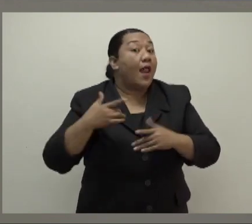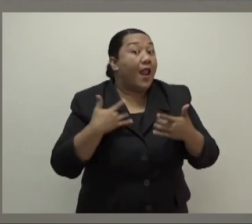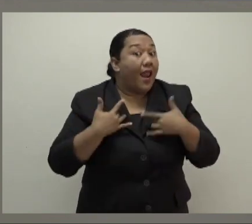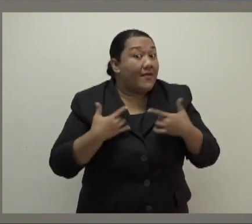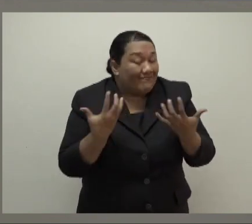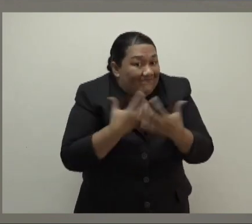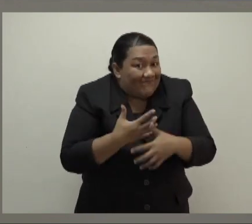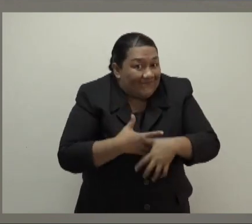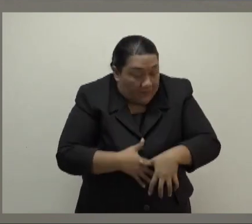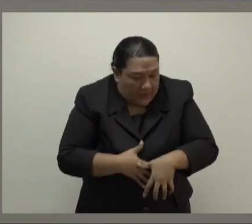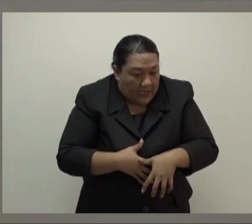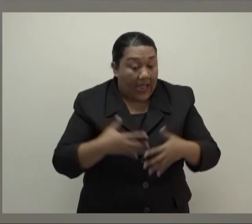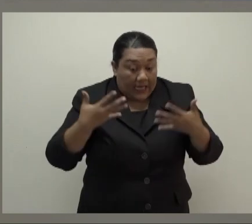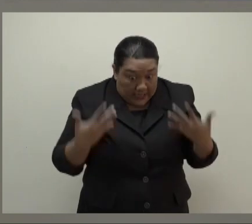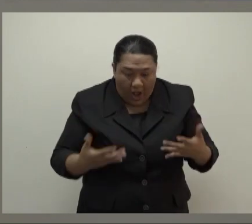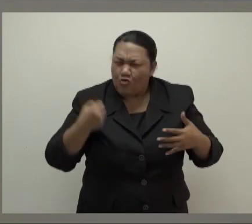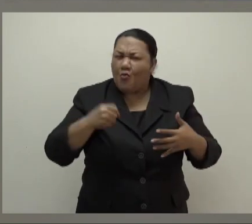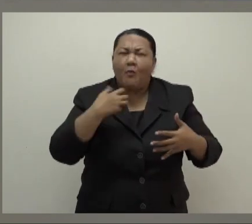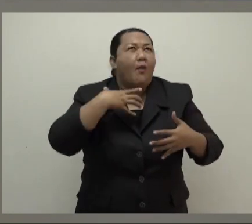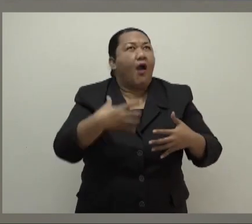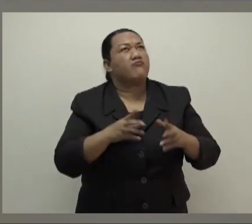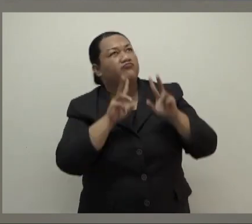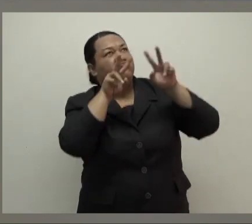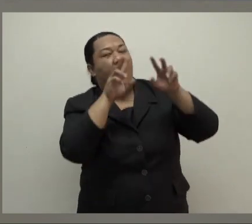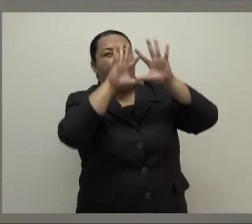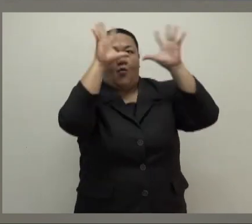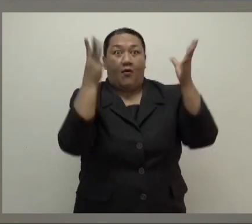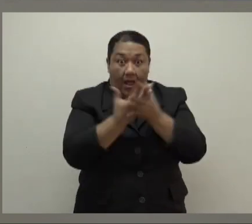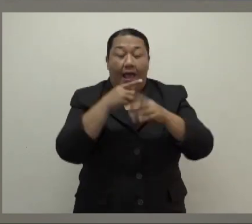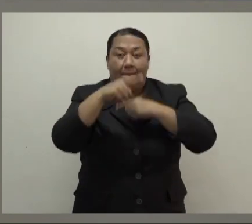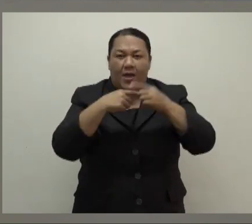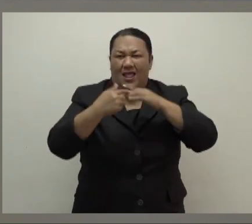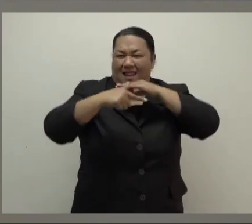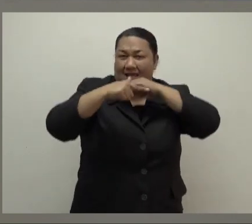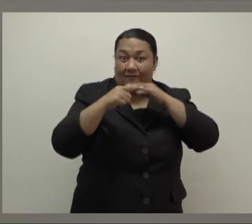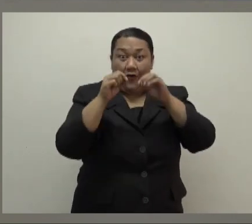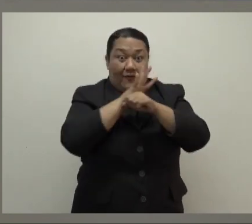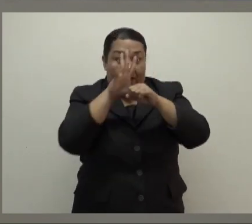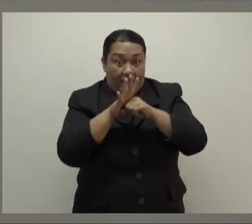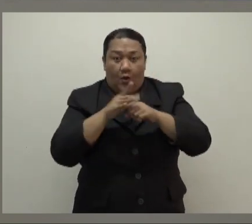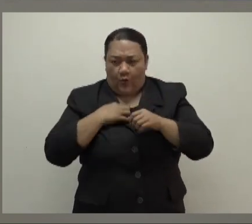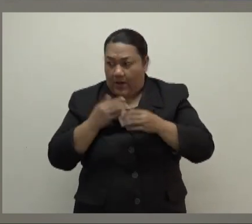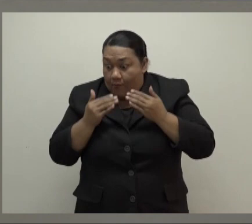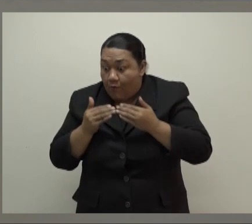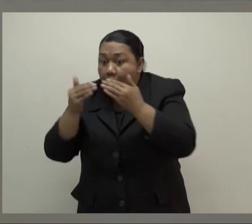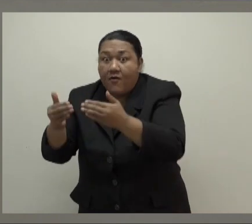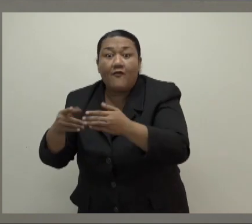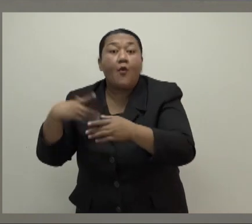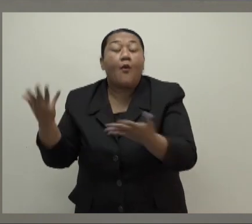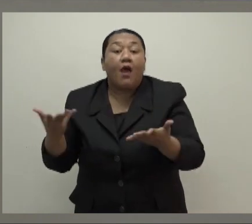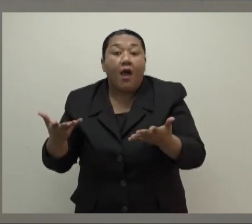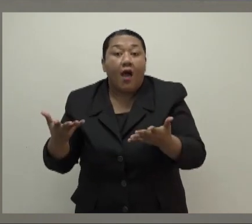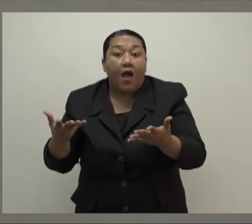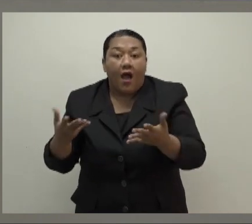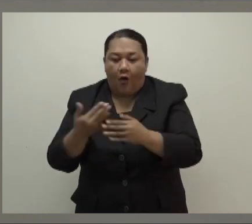no longer need to look at the world solely through the lens of COVID-19. We are moving to a stage where we can